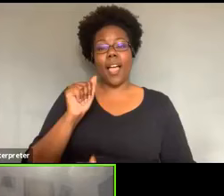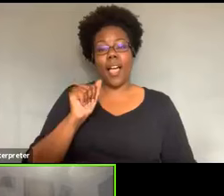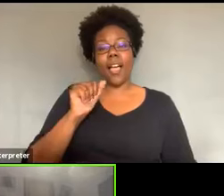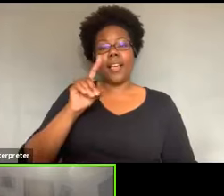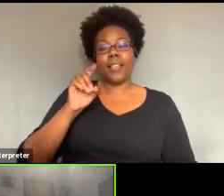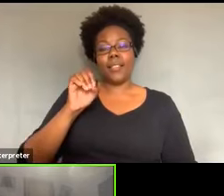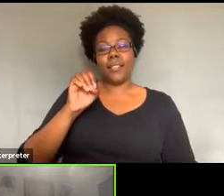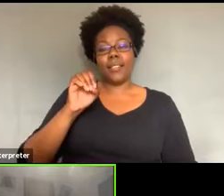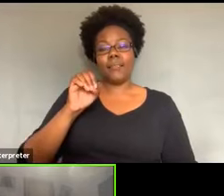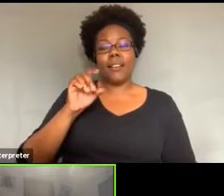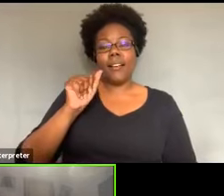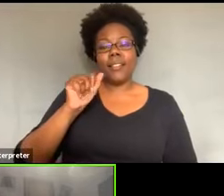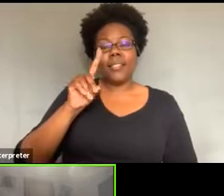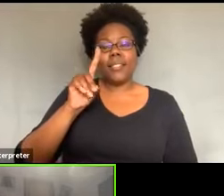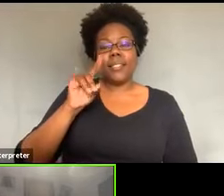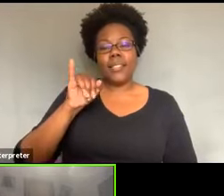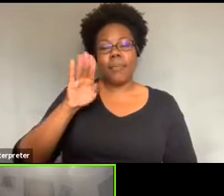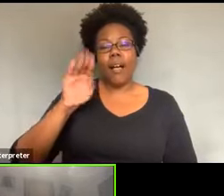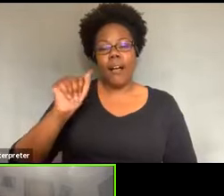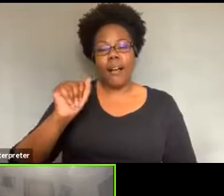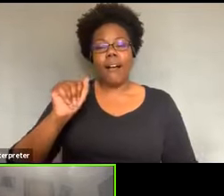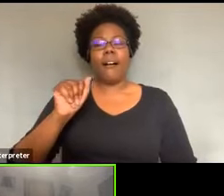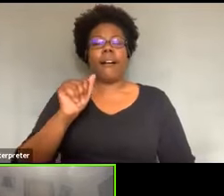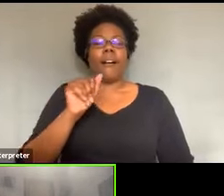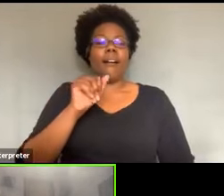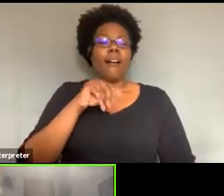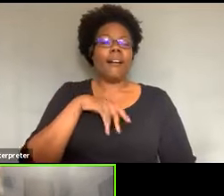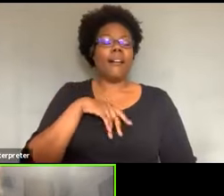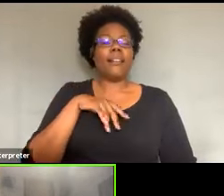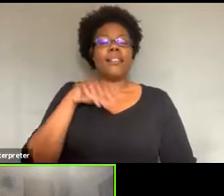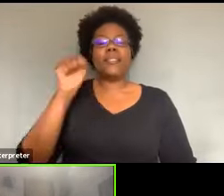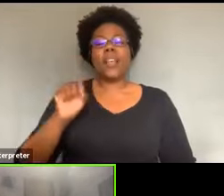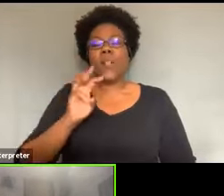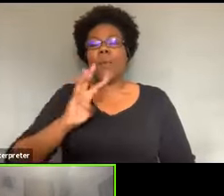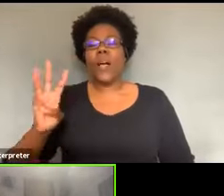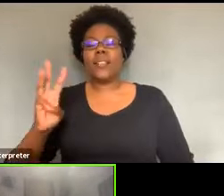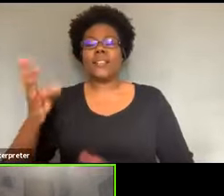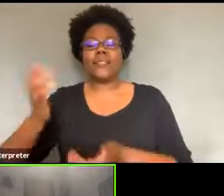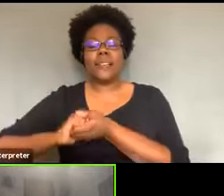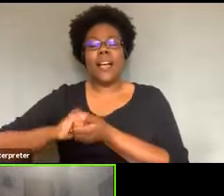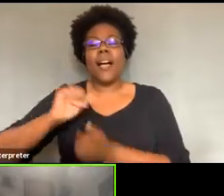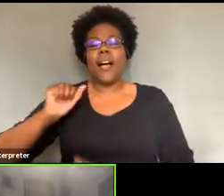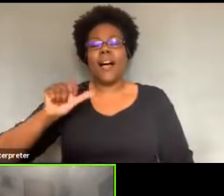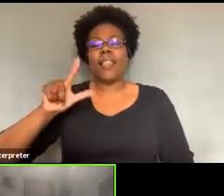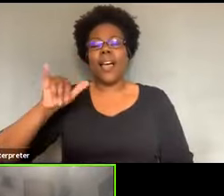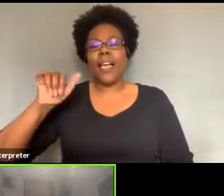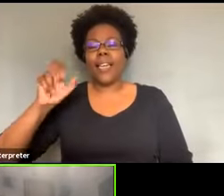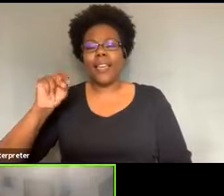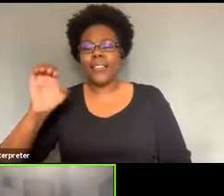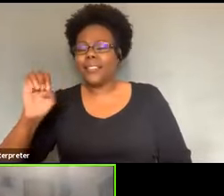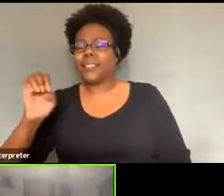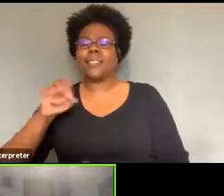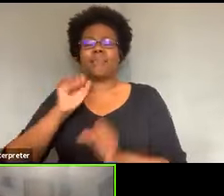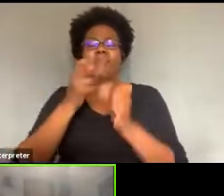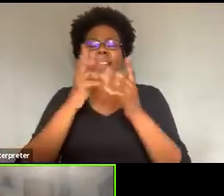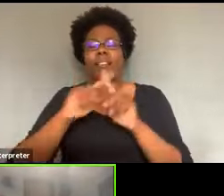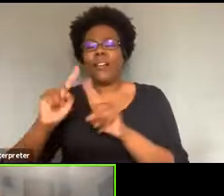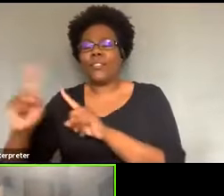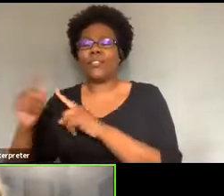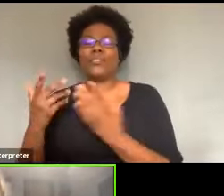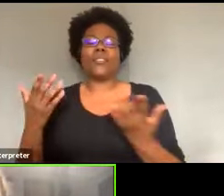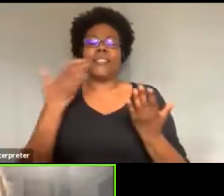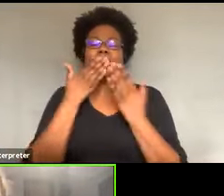Leah, Kimmy, uh, translators that I'm just meeting. Uh, thank you so much. I know you all will shout us out and